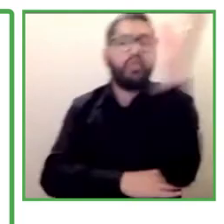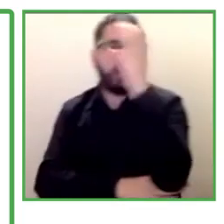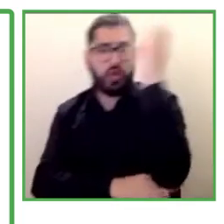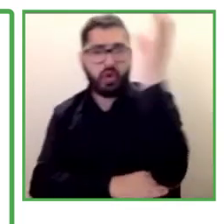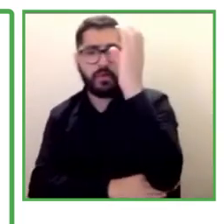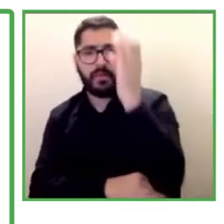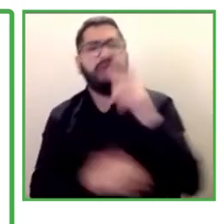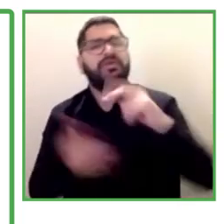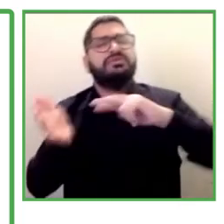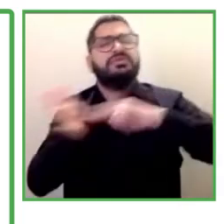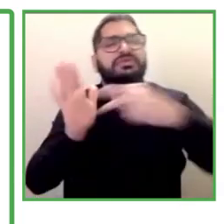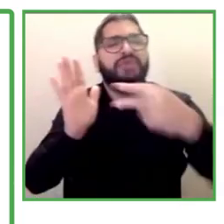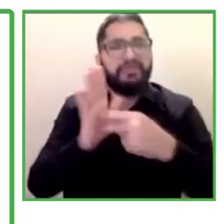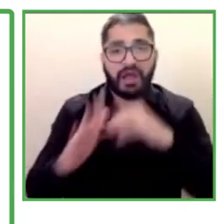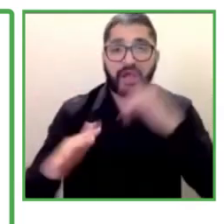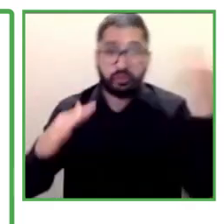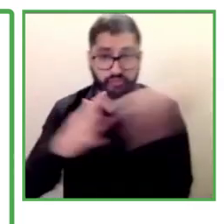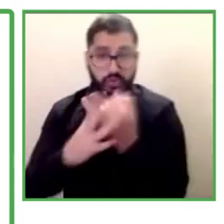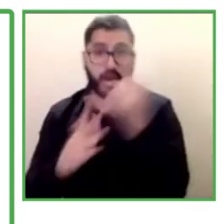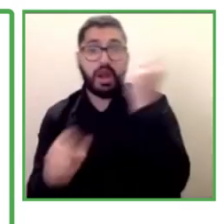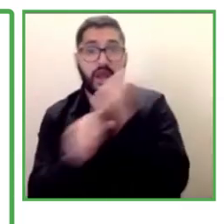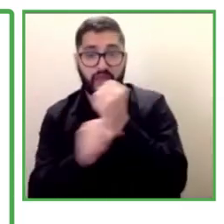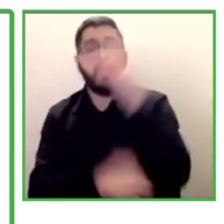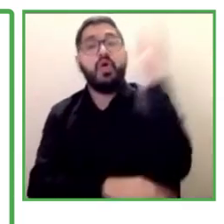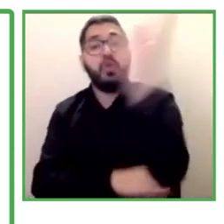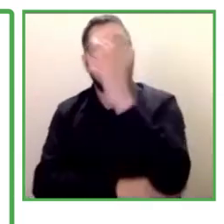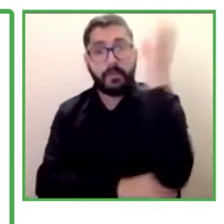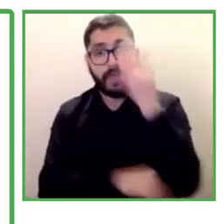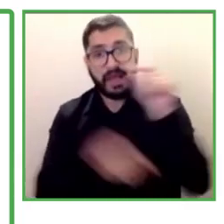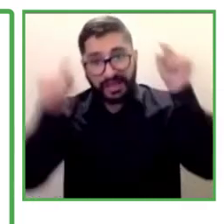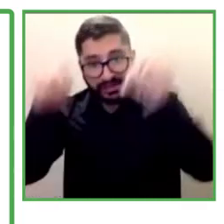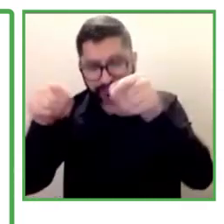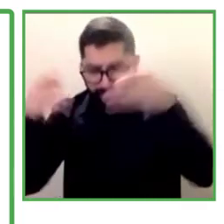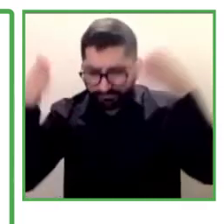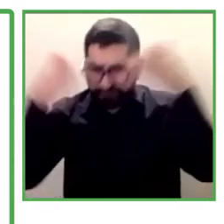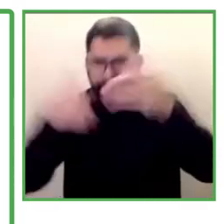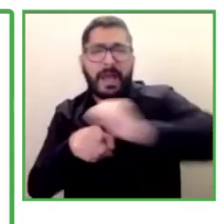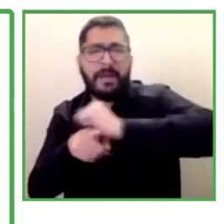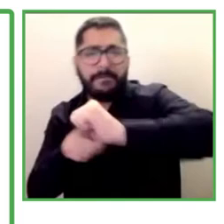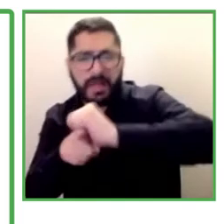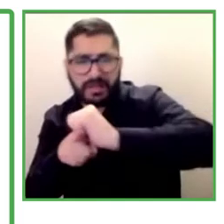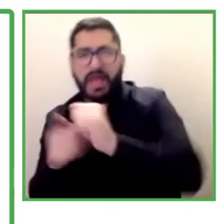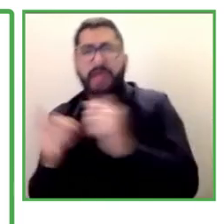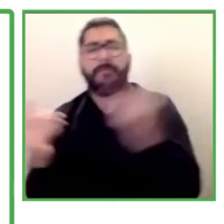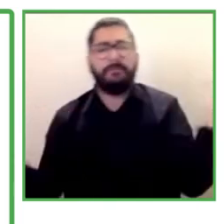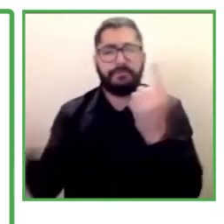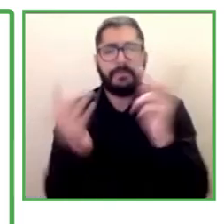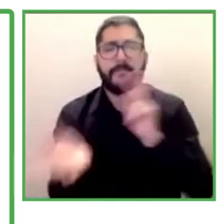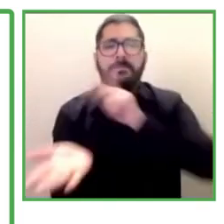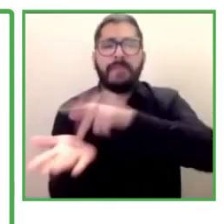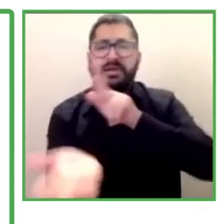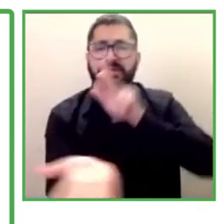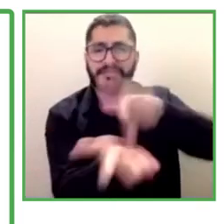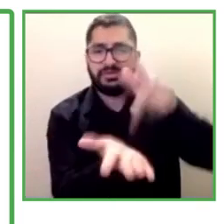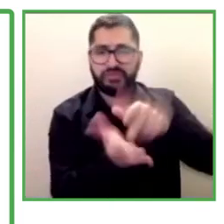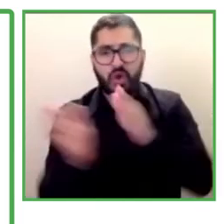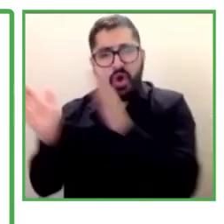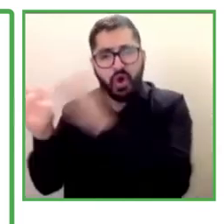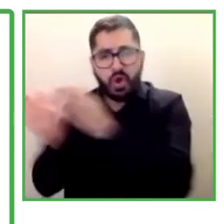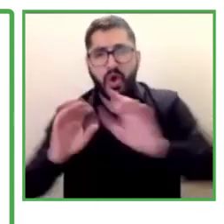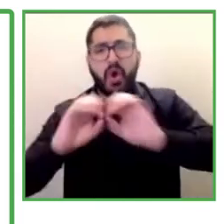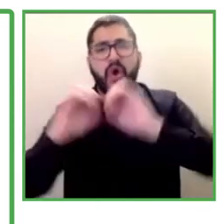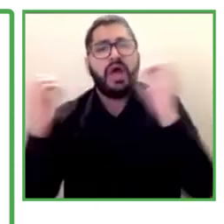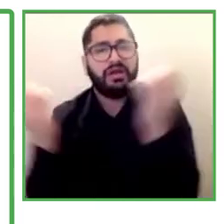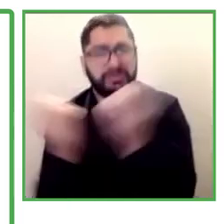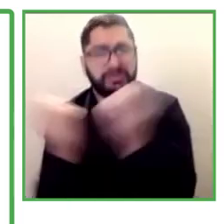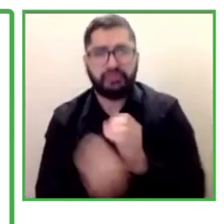work inclusion in the country, different organizations participated, public entities,